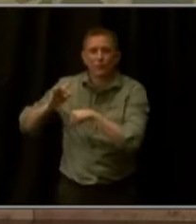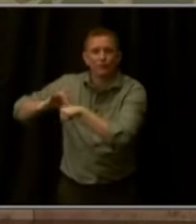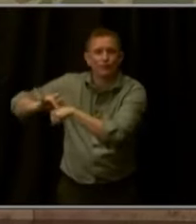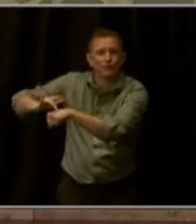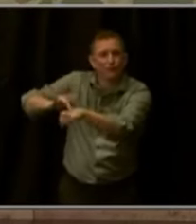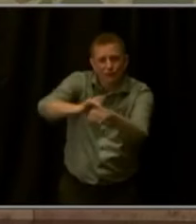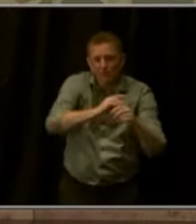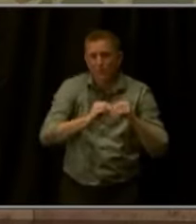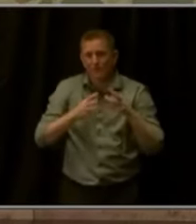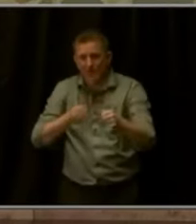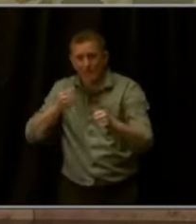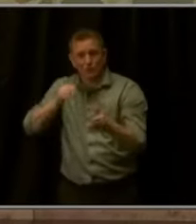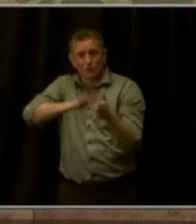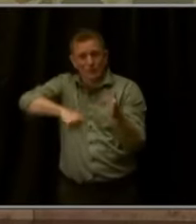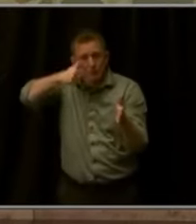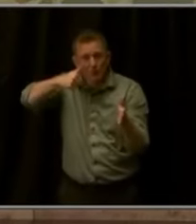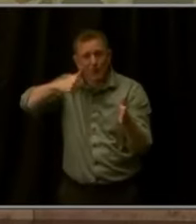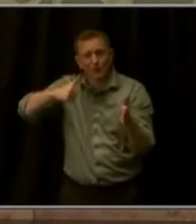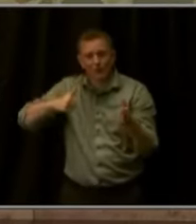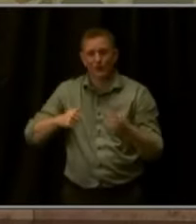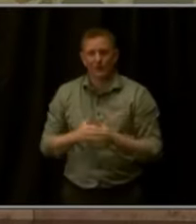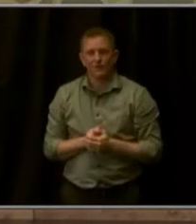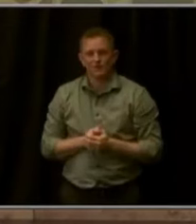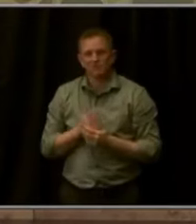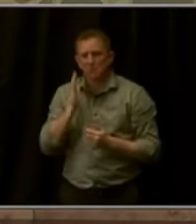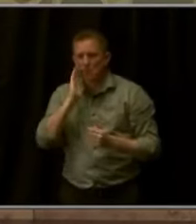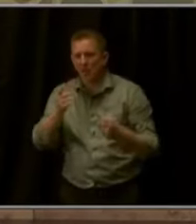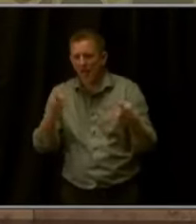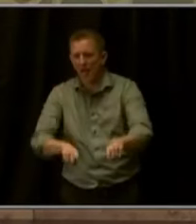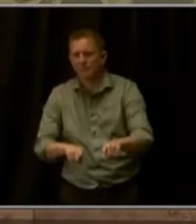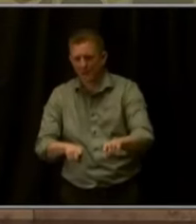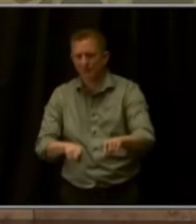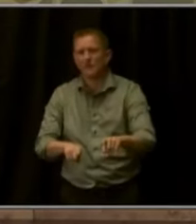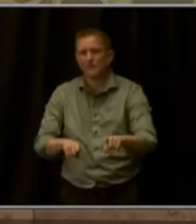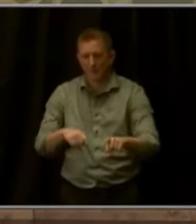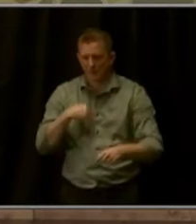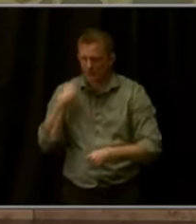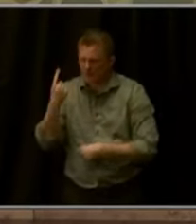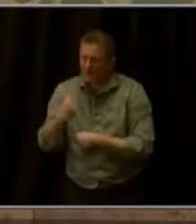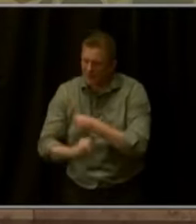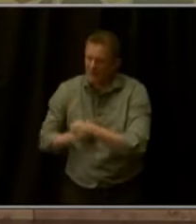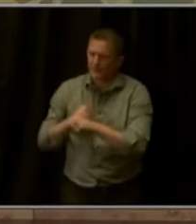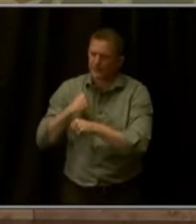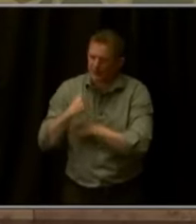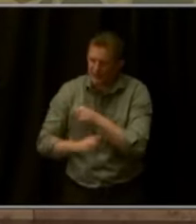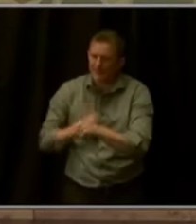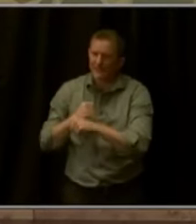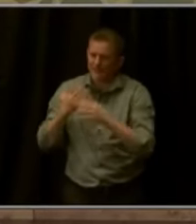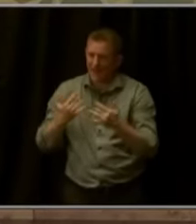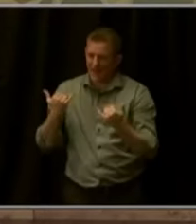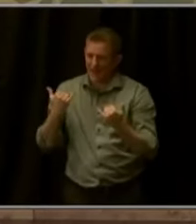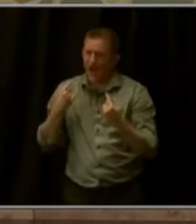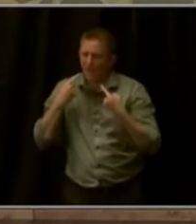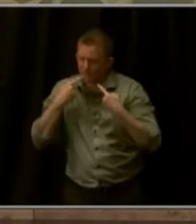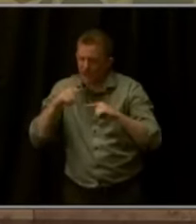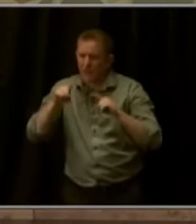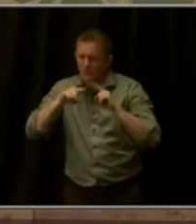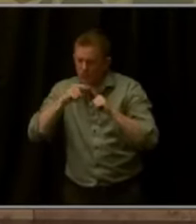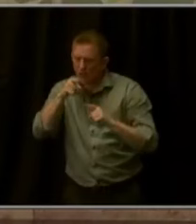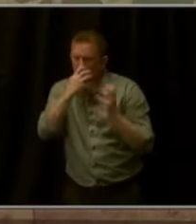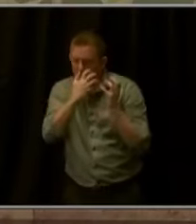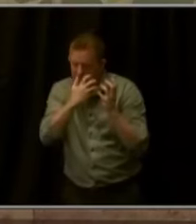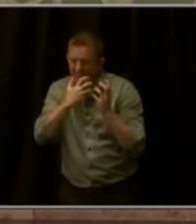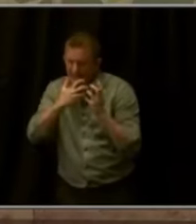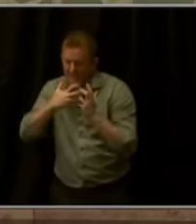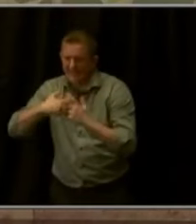And we're going to get it done. After years of waiting, the pieces are falling into place. The federal government has approved